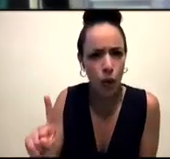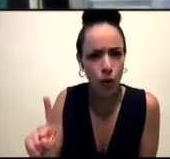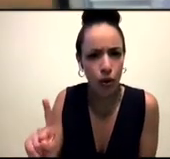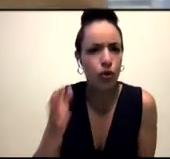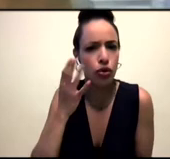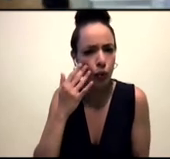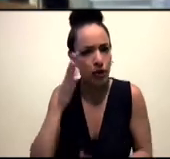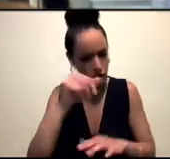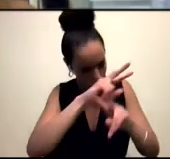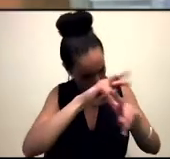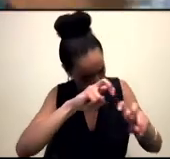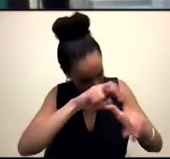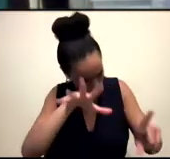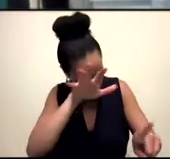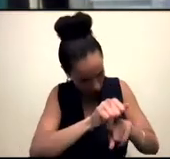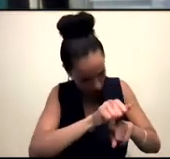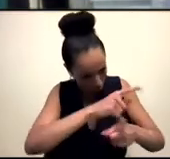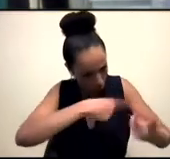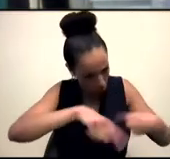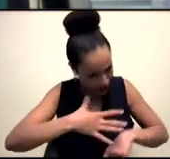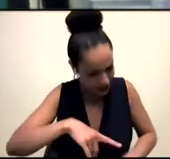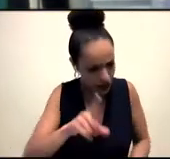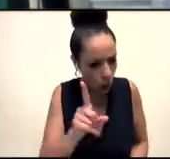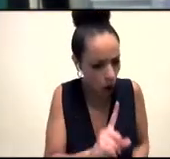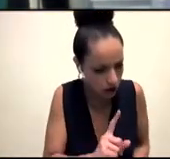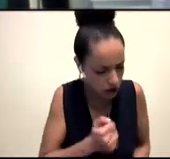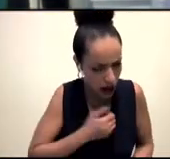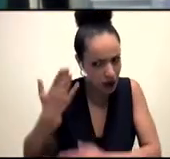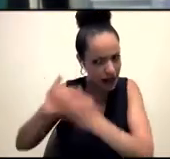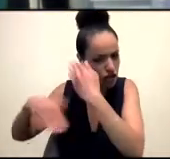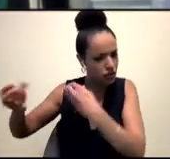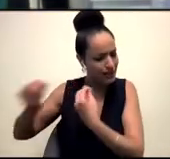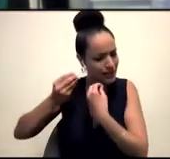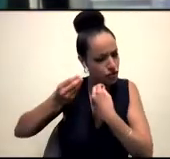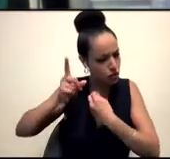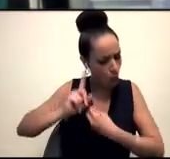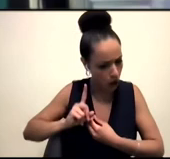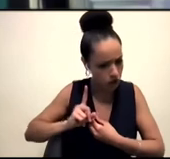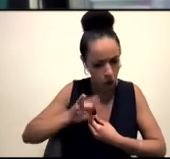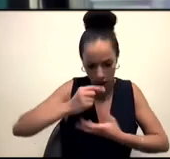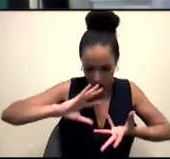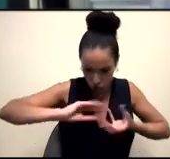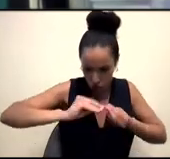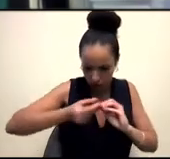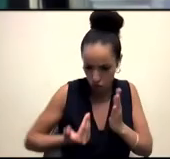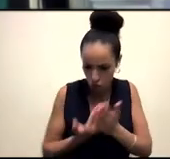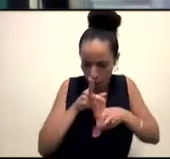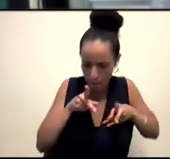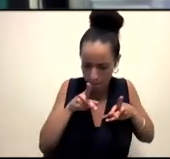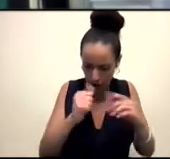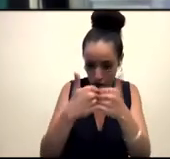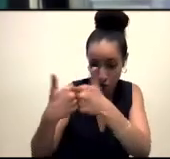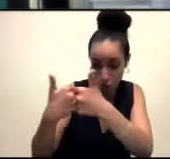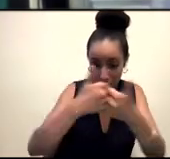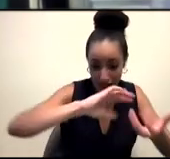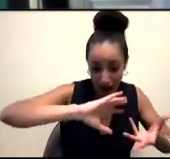need, we look at our histories and what we learn from it, we can create new paths to solidarity building, we can create new paths